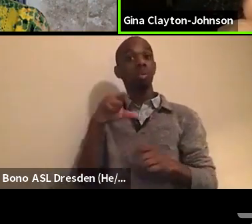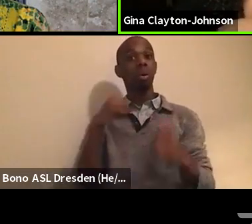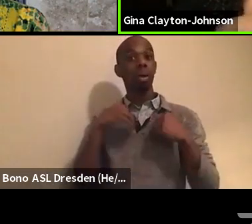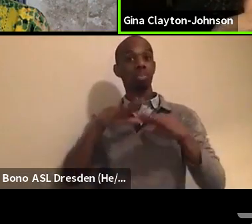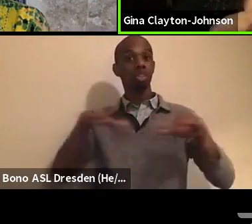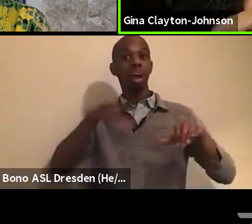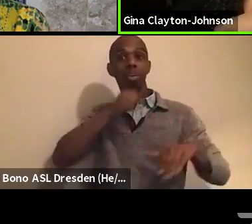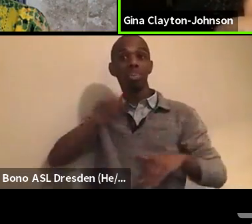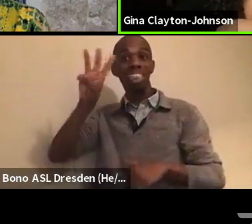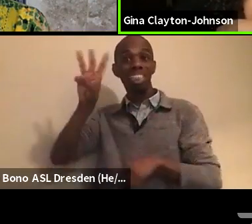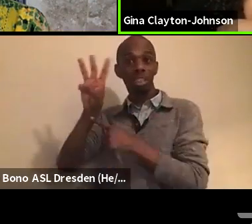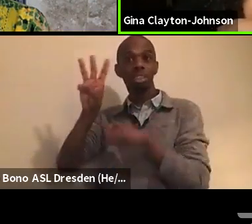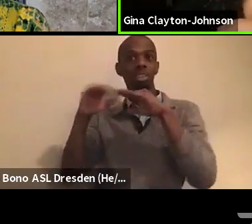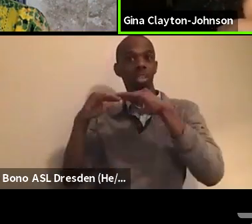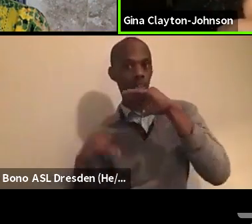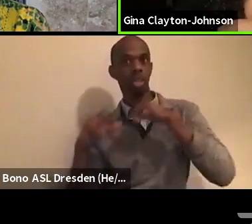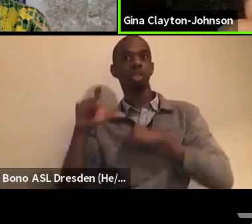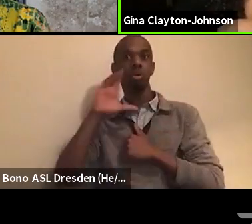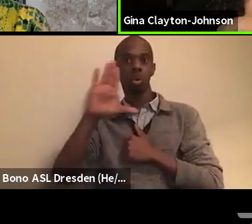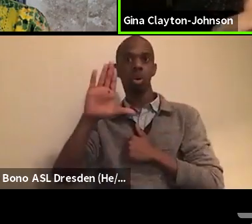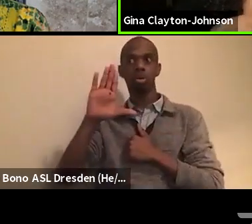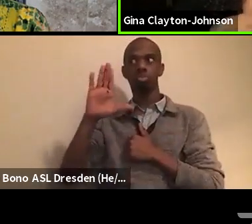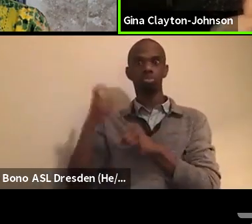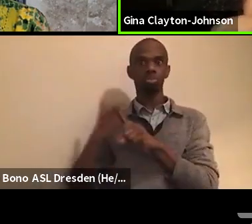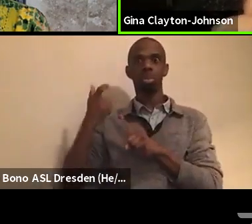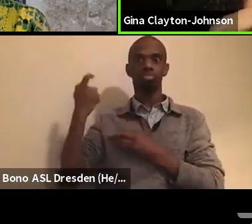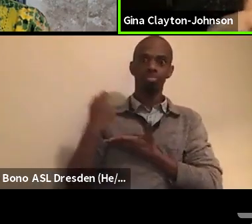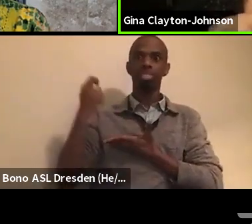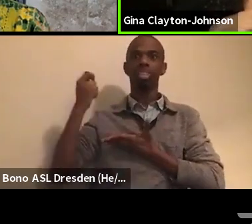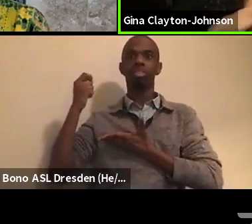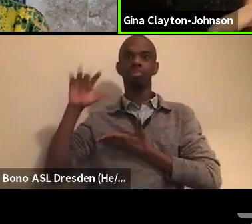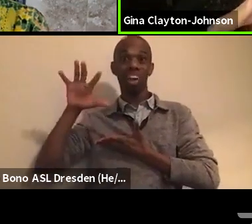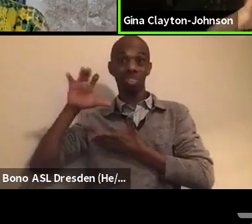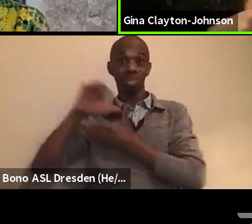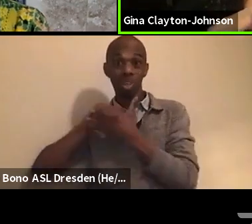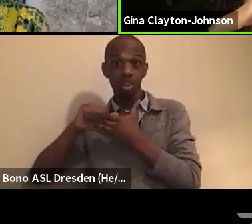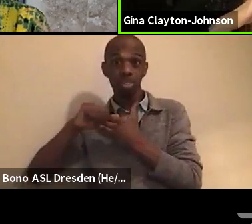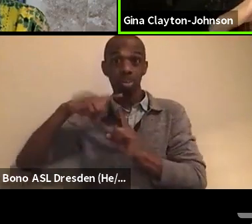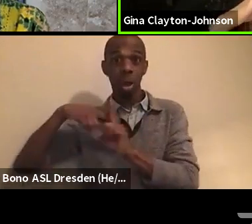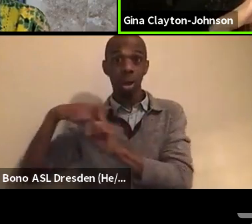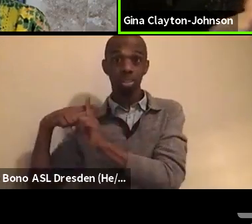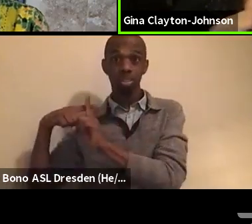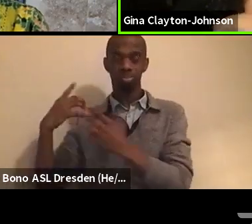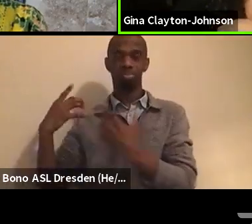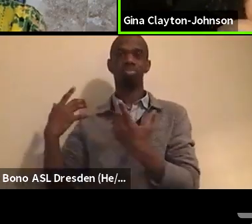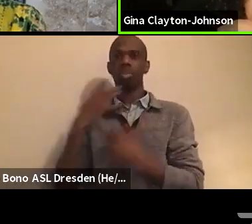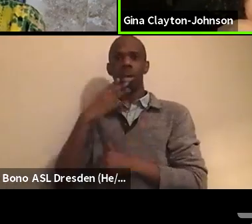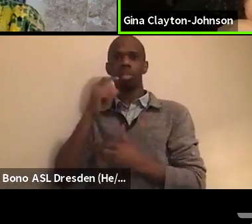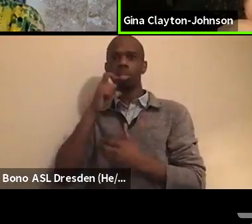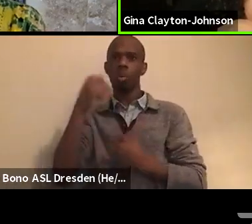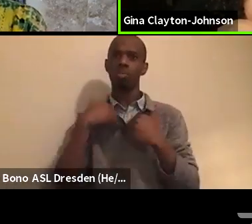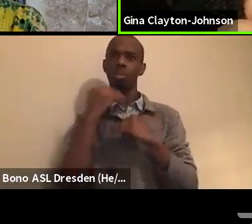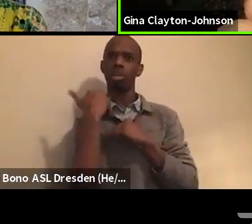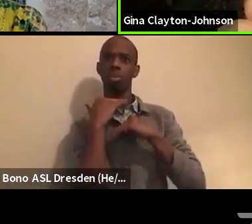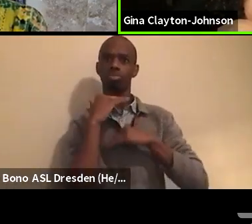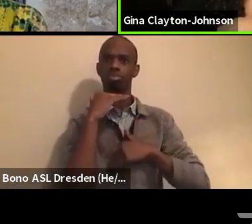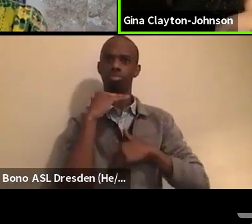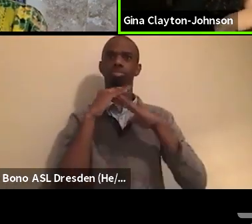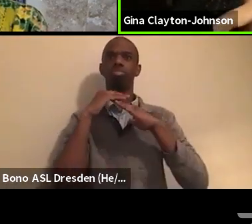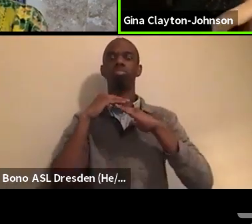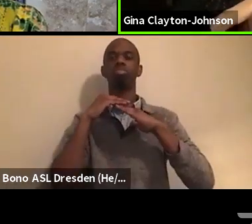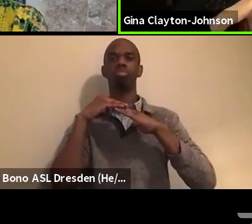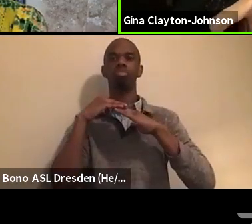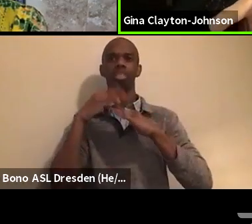that you would get $500 a month. And there's no income cap on that. It's just a $500 a month, uh,